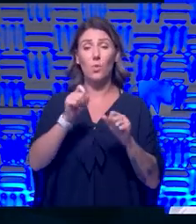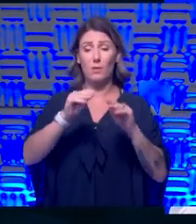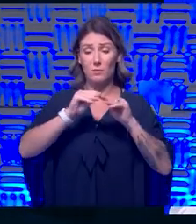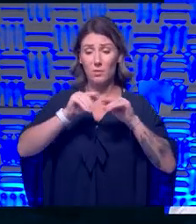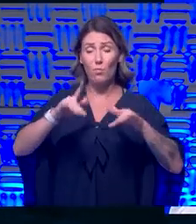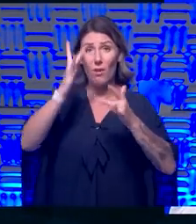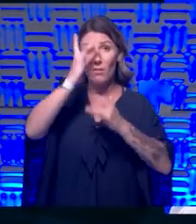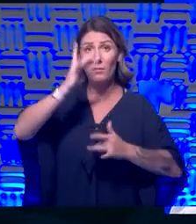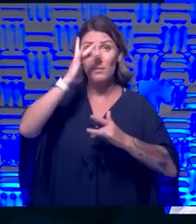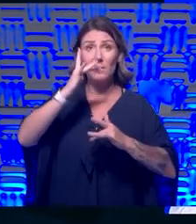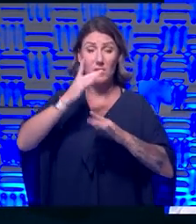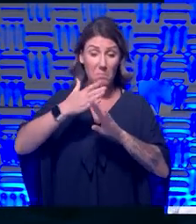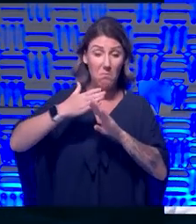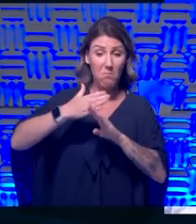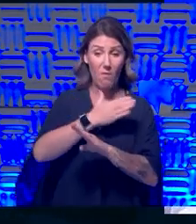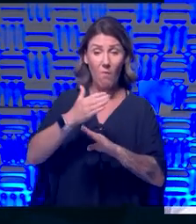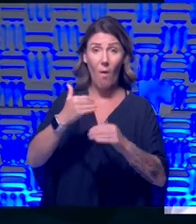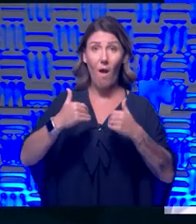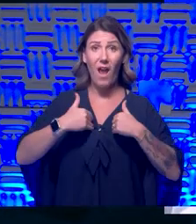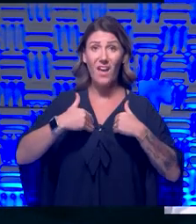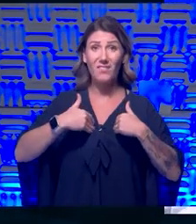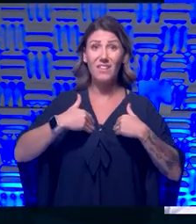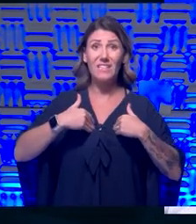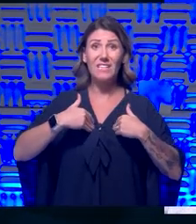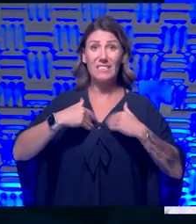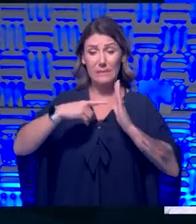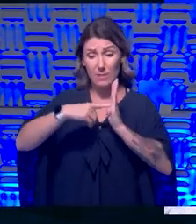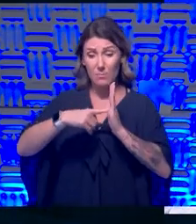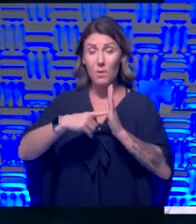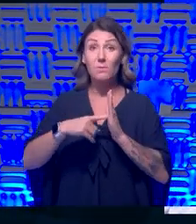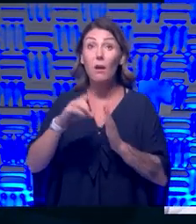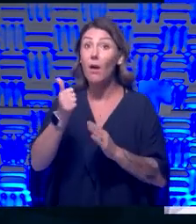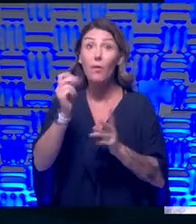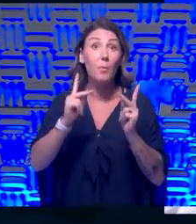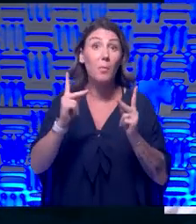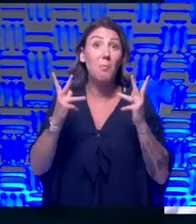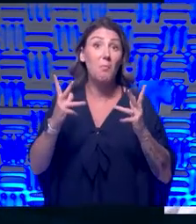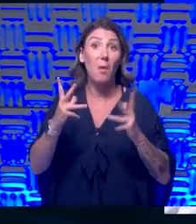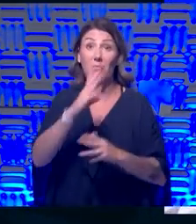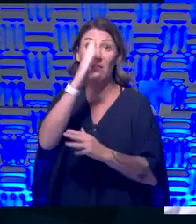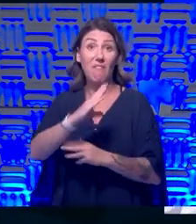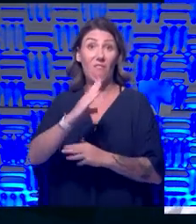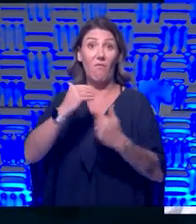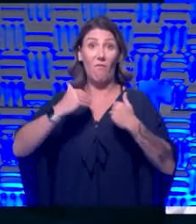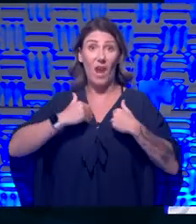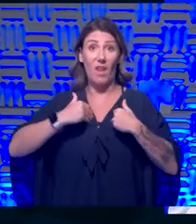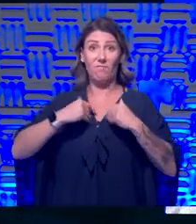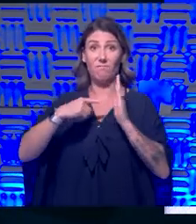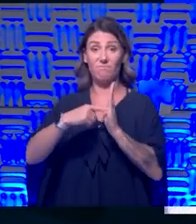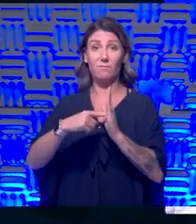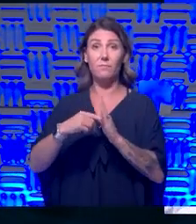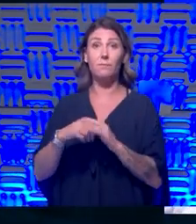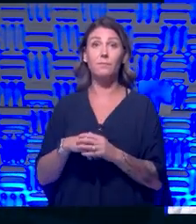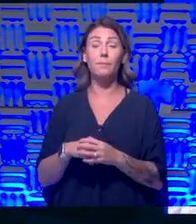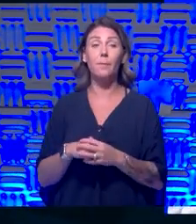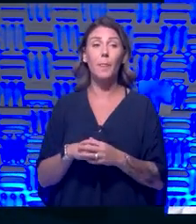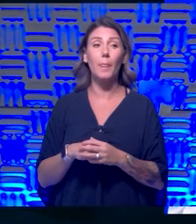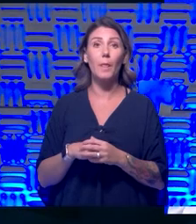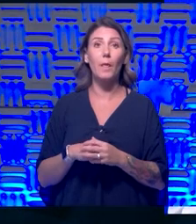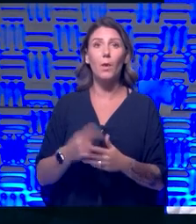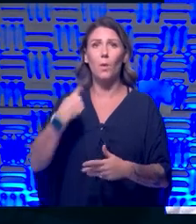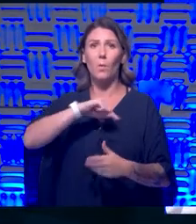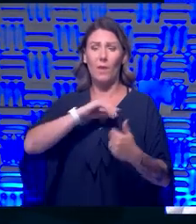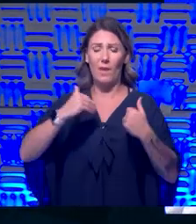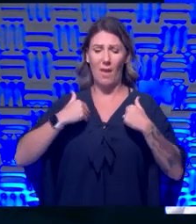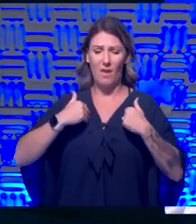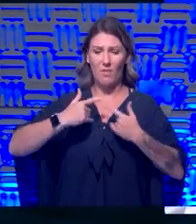before you actually have symptoms and some people don't ever even have symptoms. Beyond that, our, I think we have a social duty